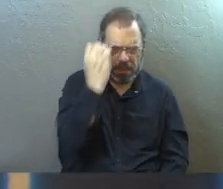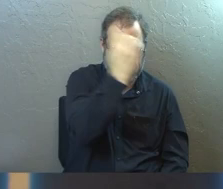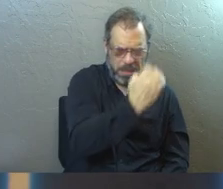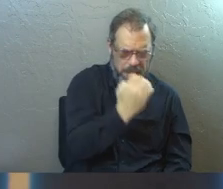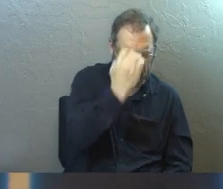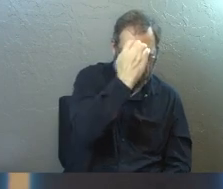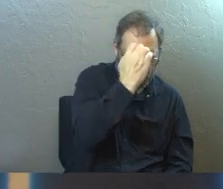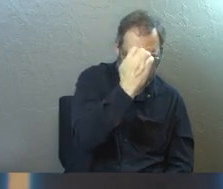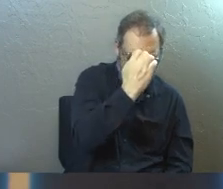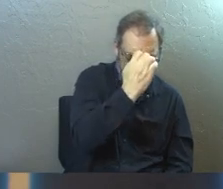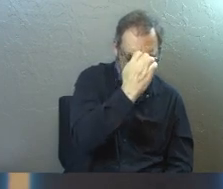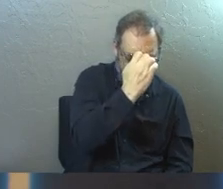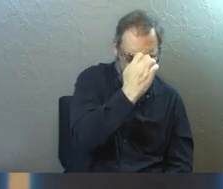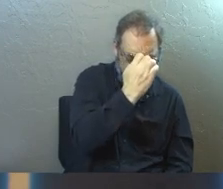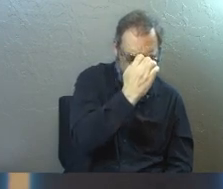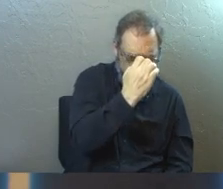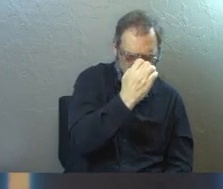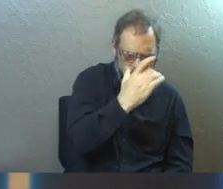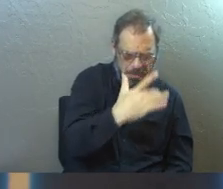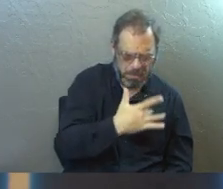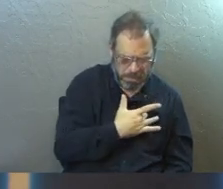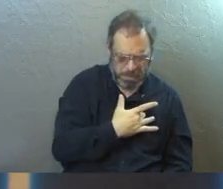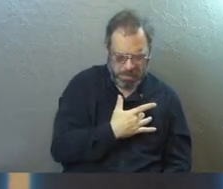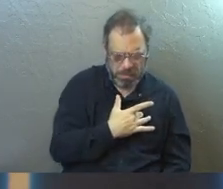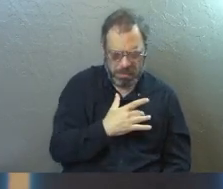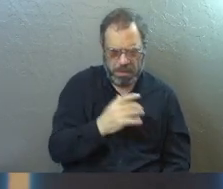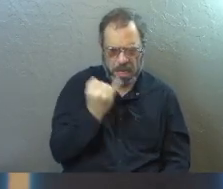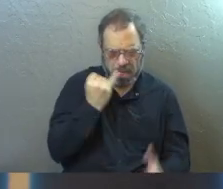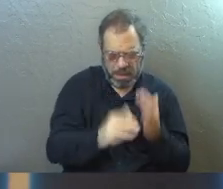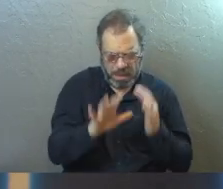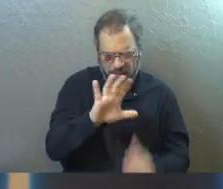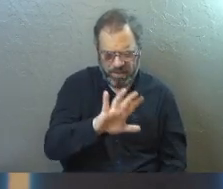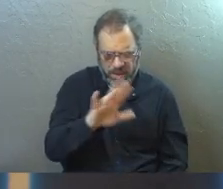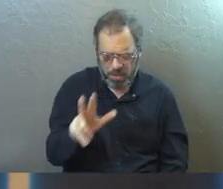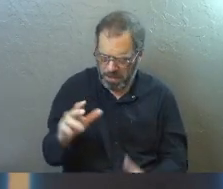this exact passage? Right when Philip walked up.